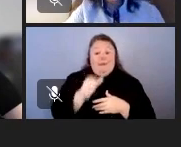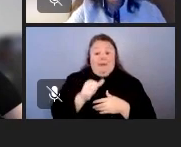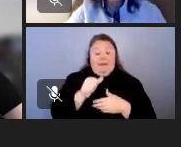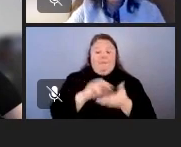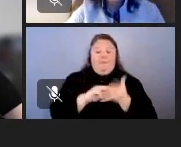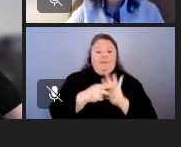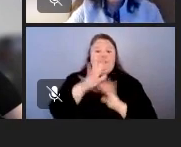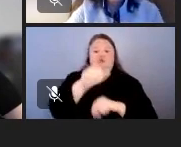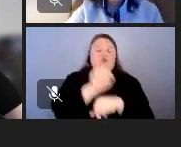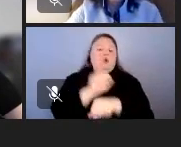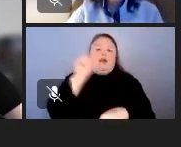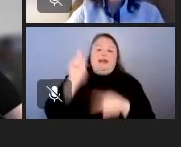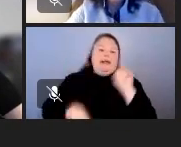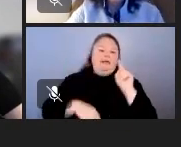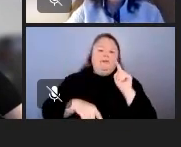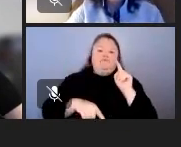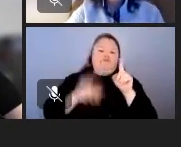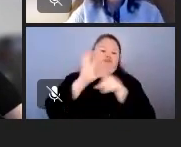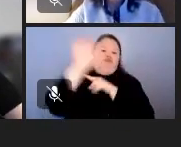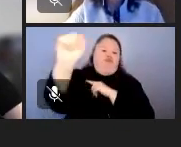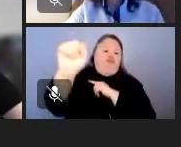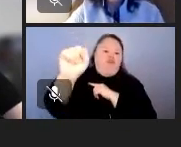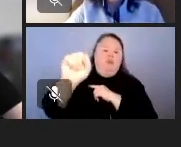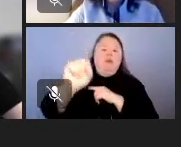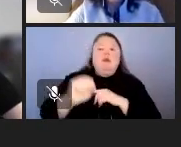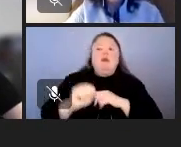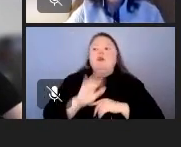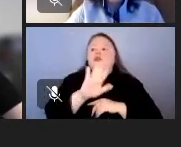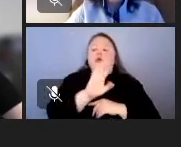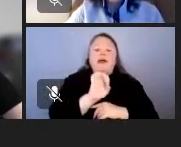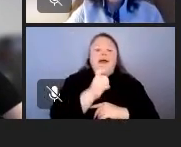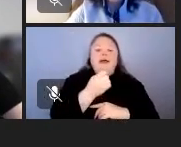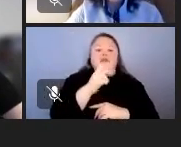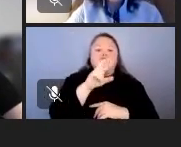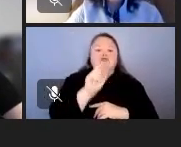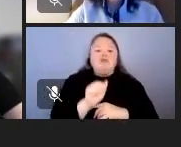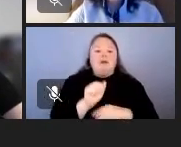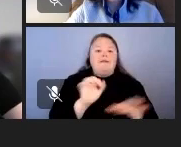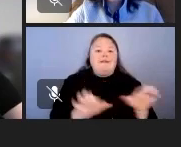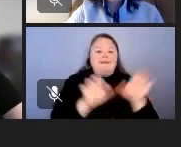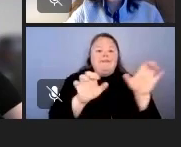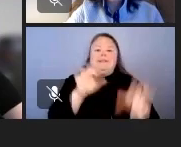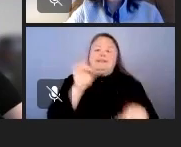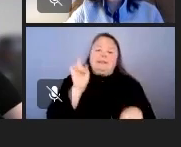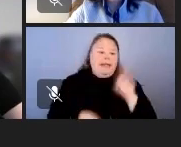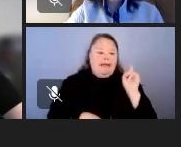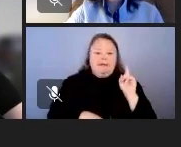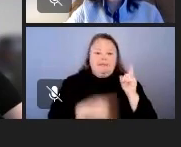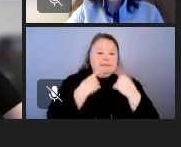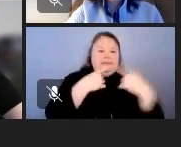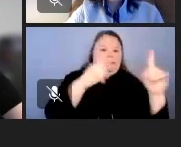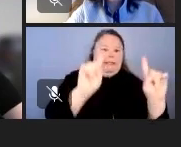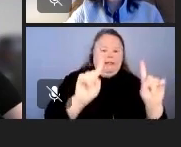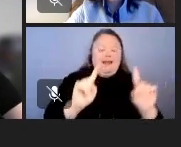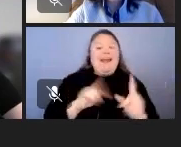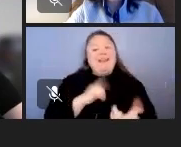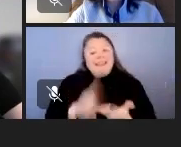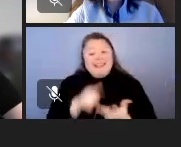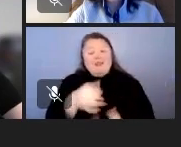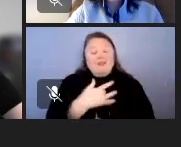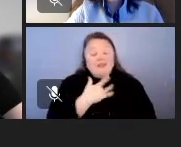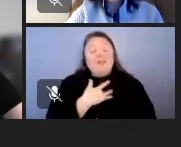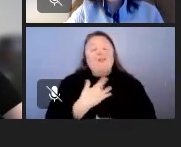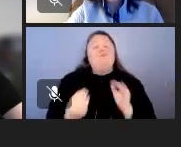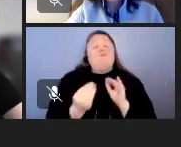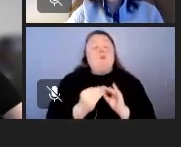at the par you want it to be and your extracurriculars will not do what you want them to do and then you'll feel disappointed, which leads to more